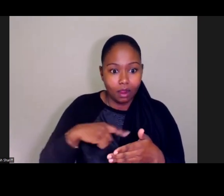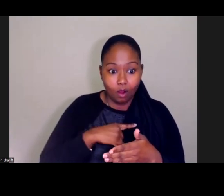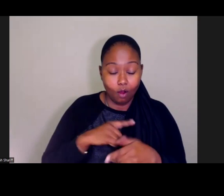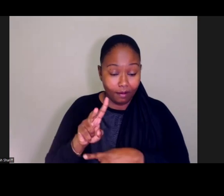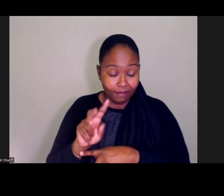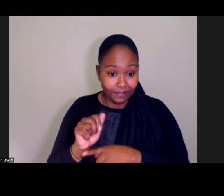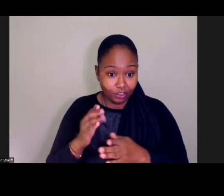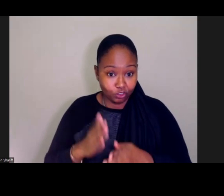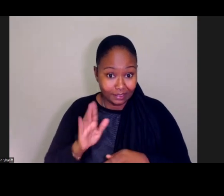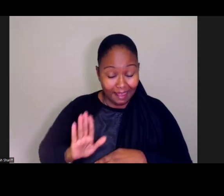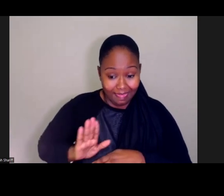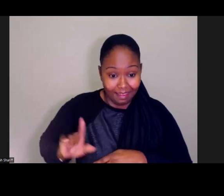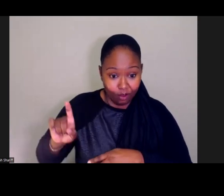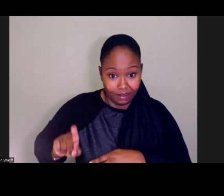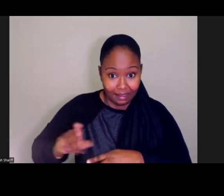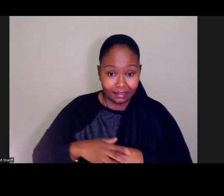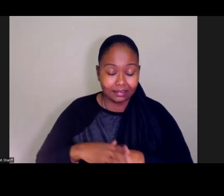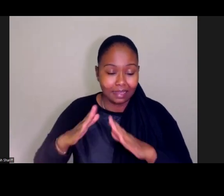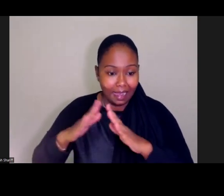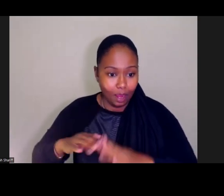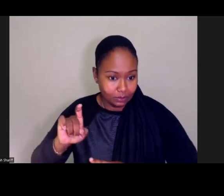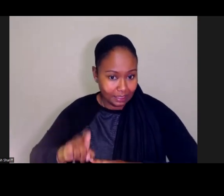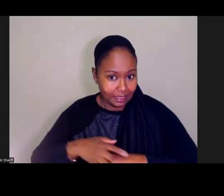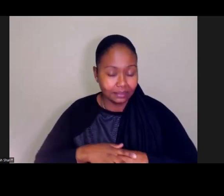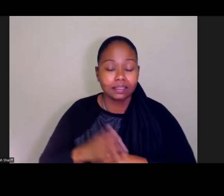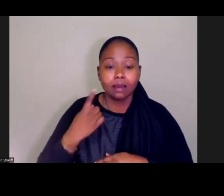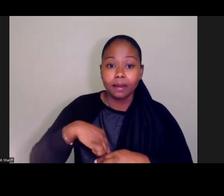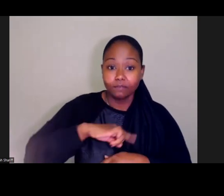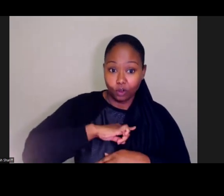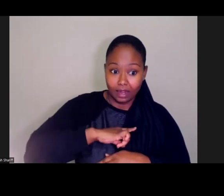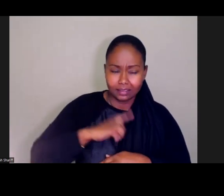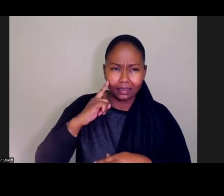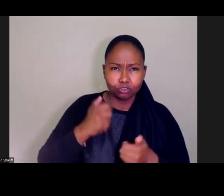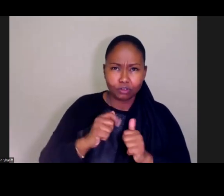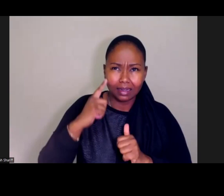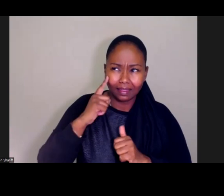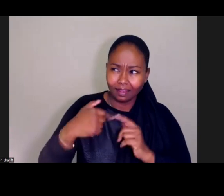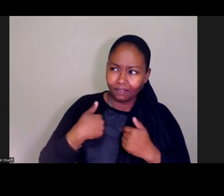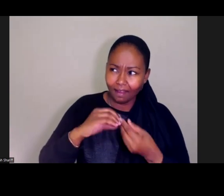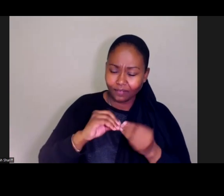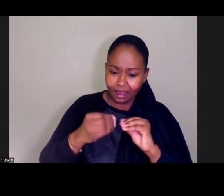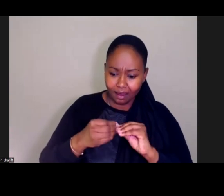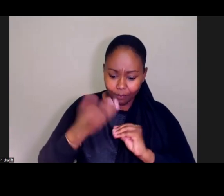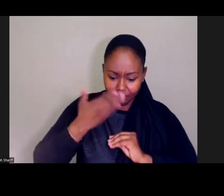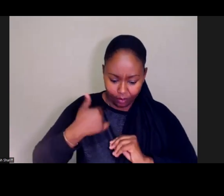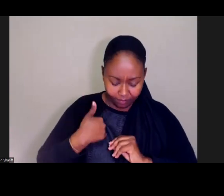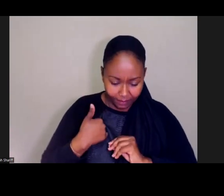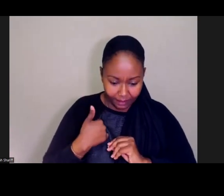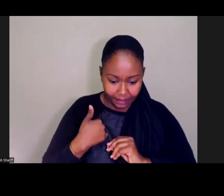and their housing needs. Um, but for us, I'm trying to think if I have that number right in front of me, um,